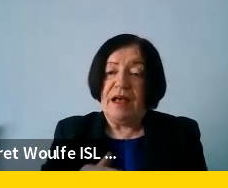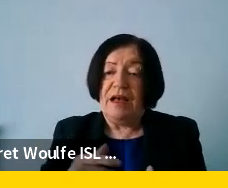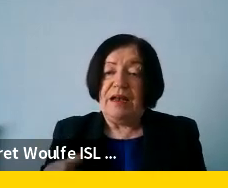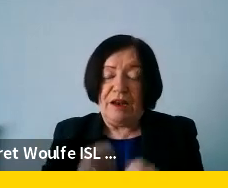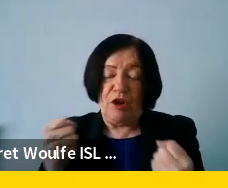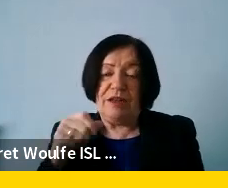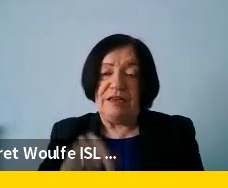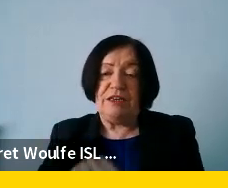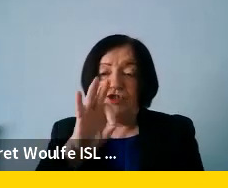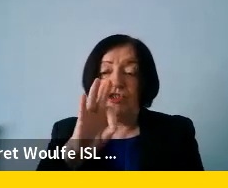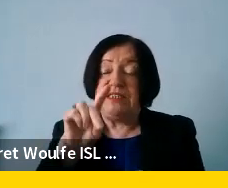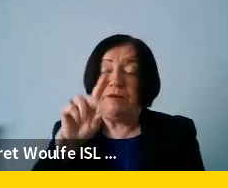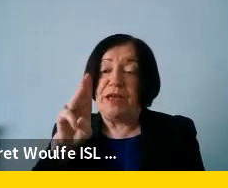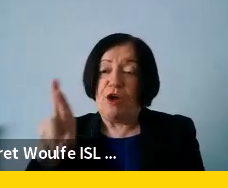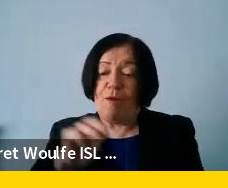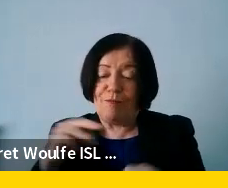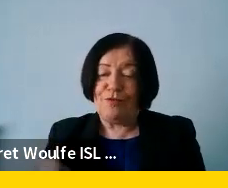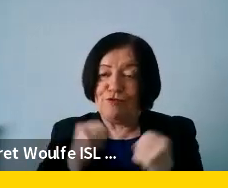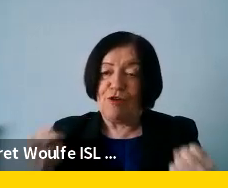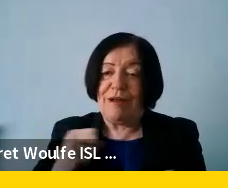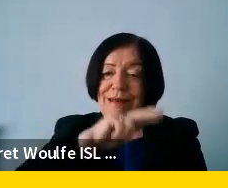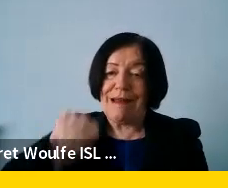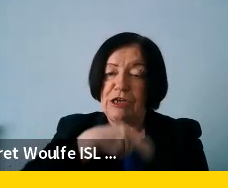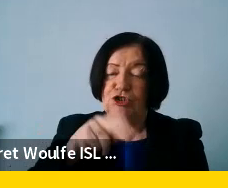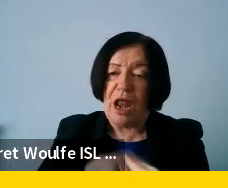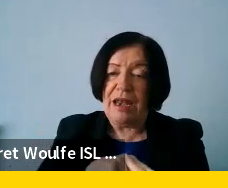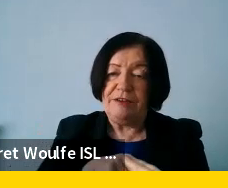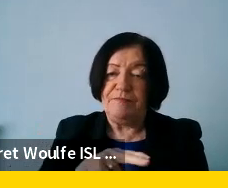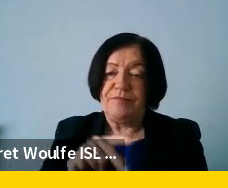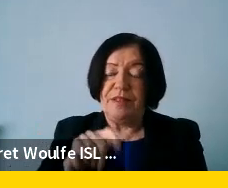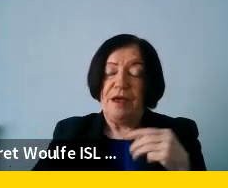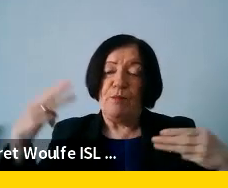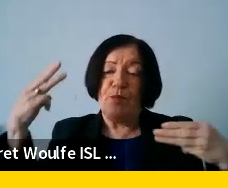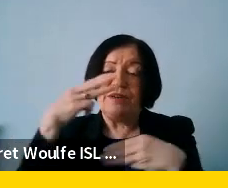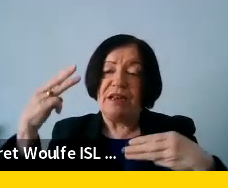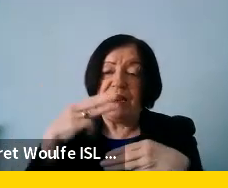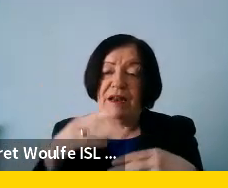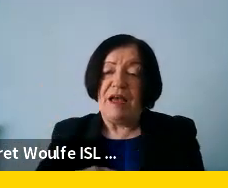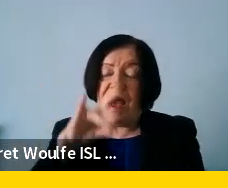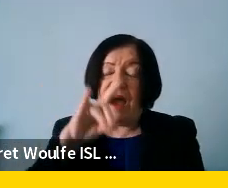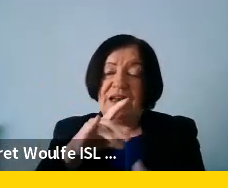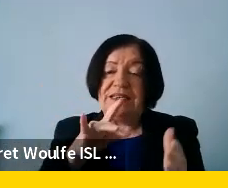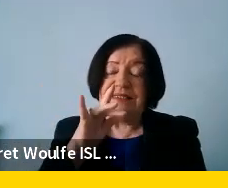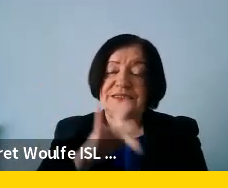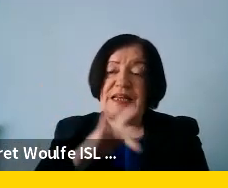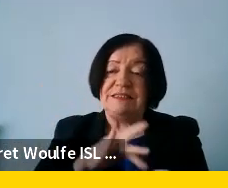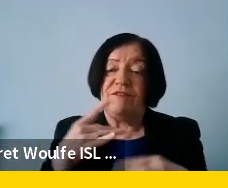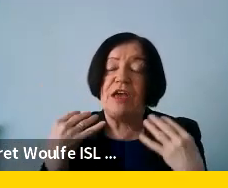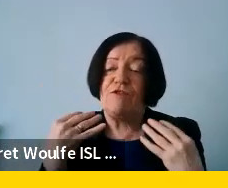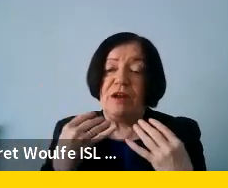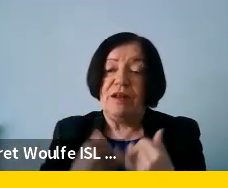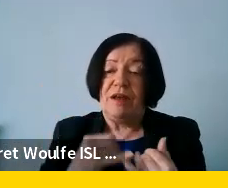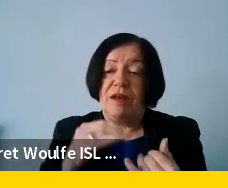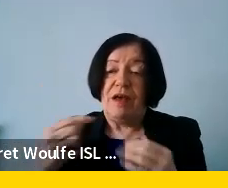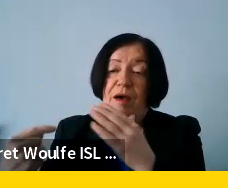the GDPR nationally. Then protect highly sensitive information, such as